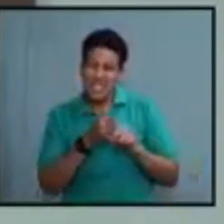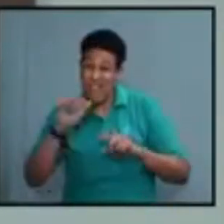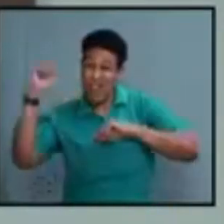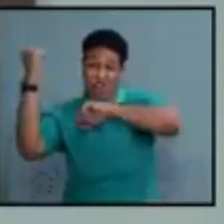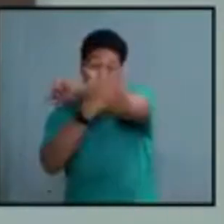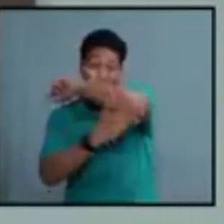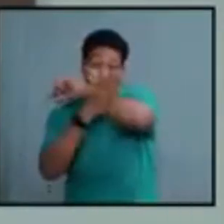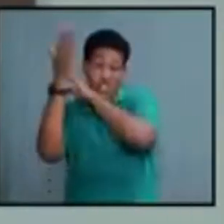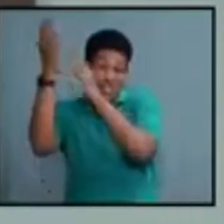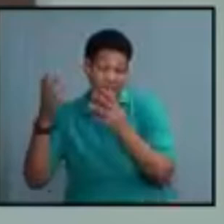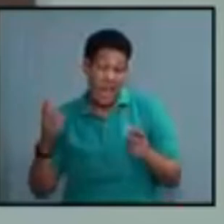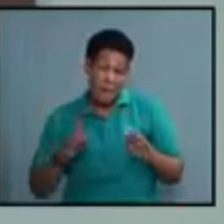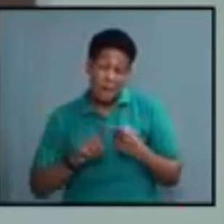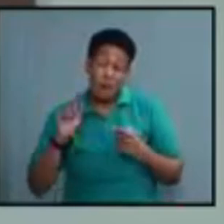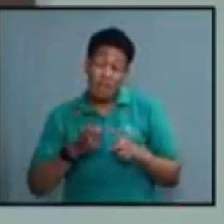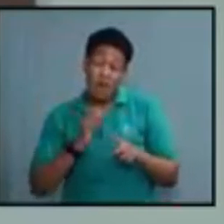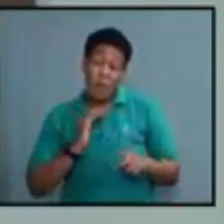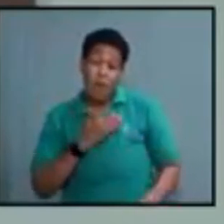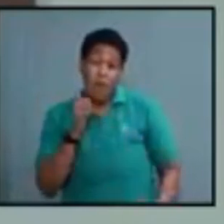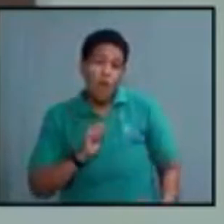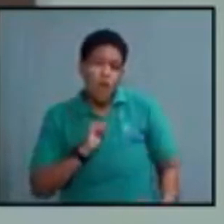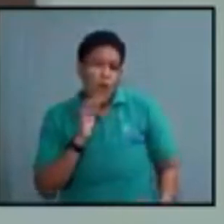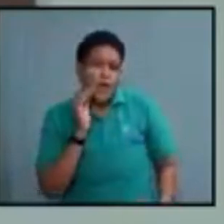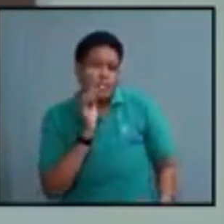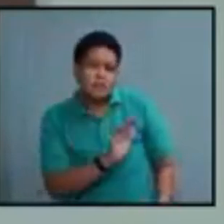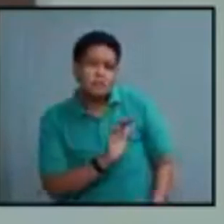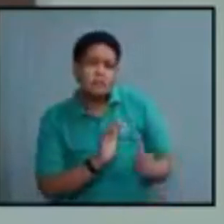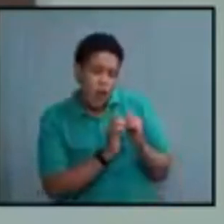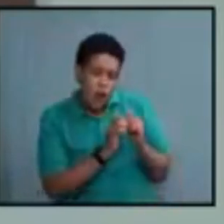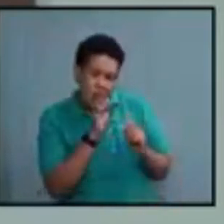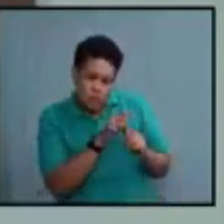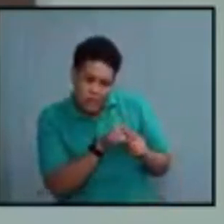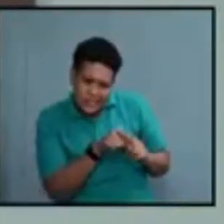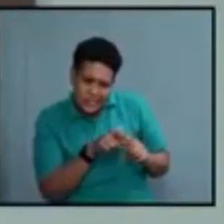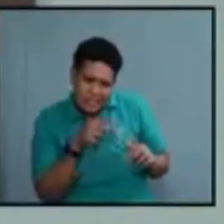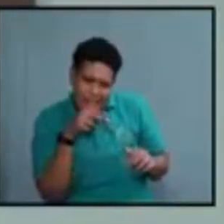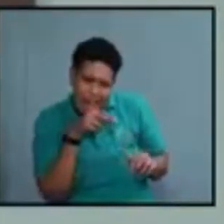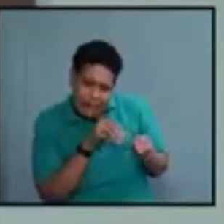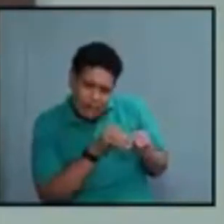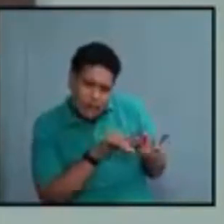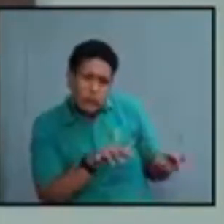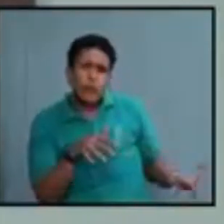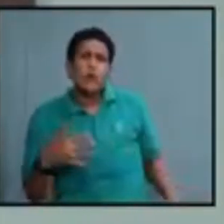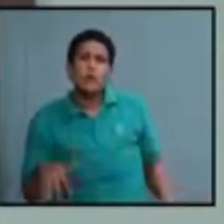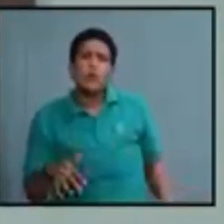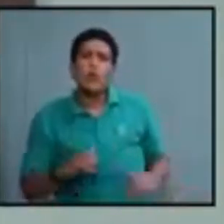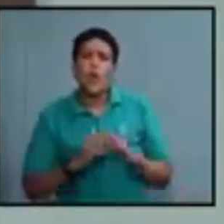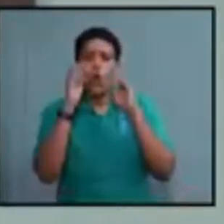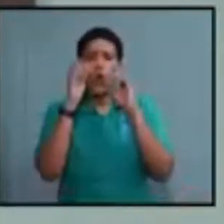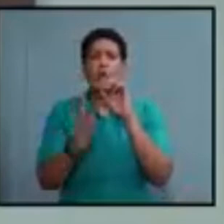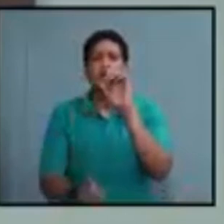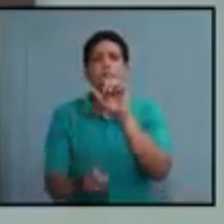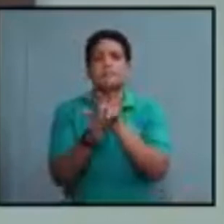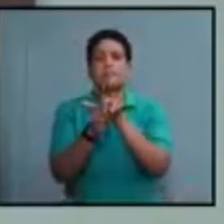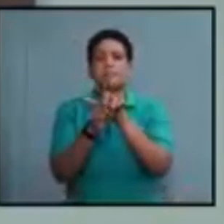countries, and indeed from our own experience, how insidious this virus is and how quickly spikes can